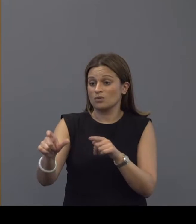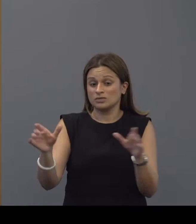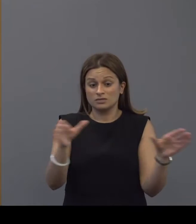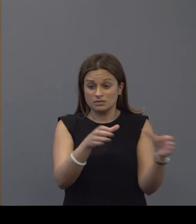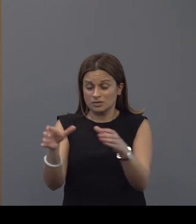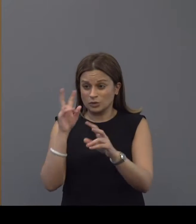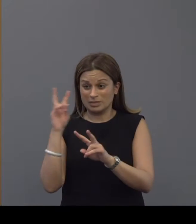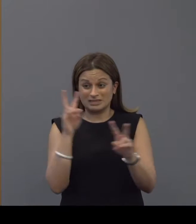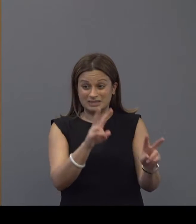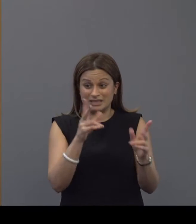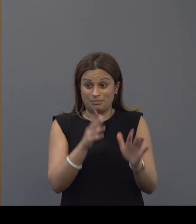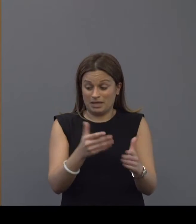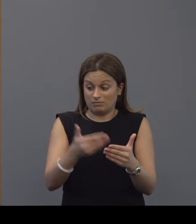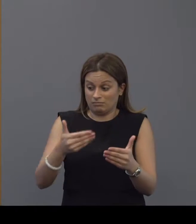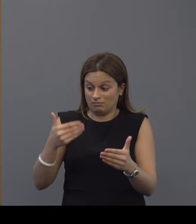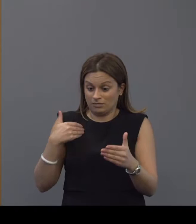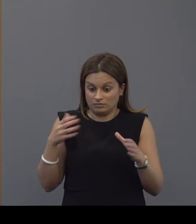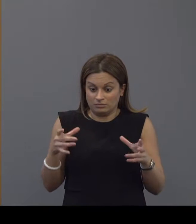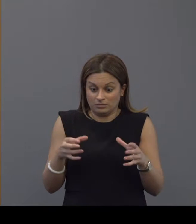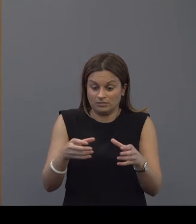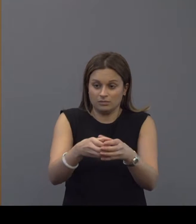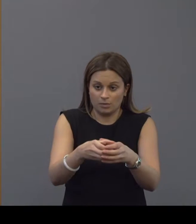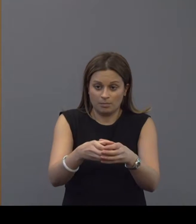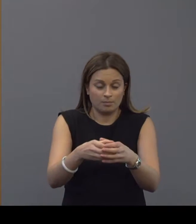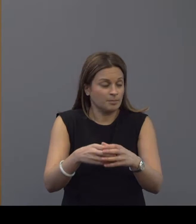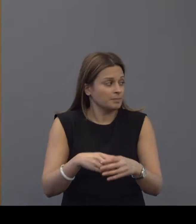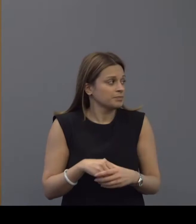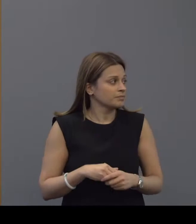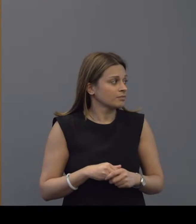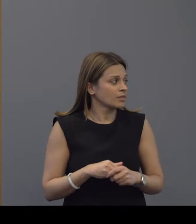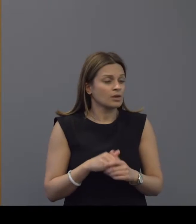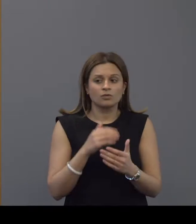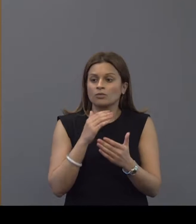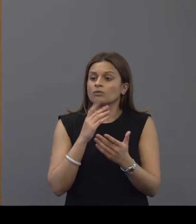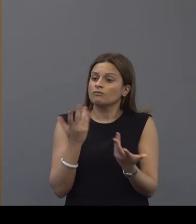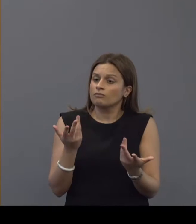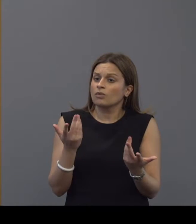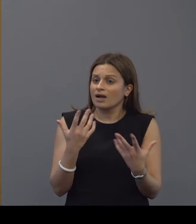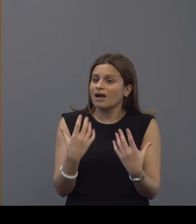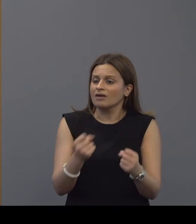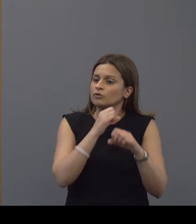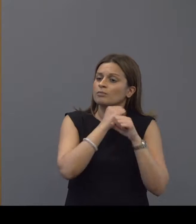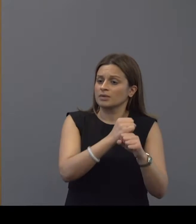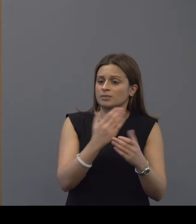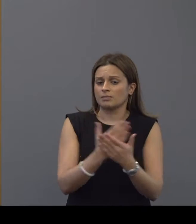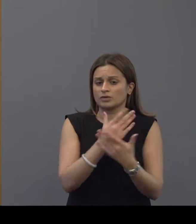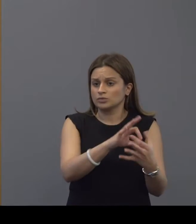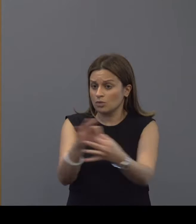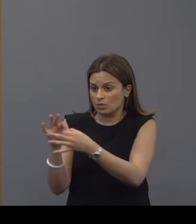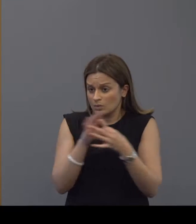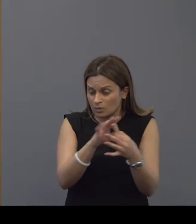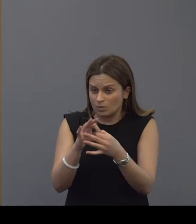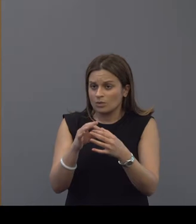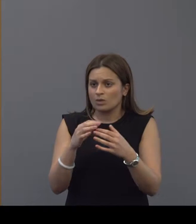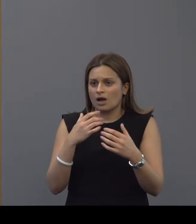i hope that you've seen that we've begun to really mobilize around that there is real commitment for us to work together and